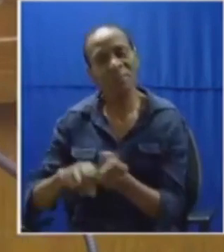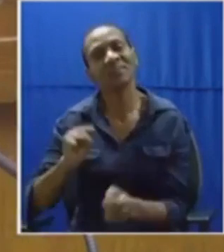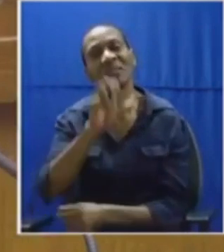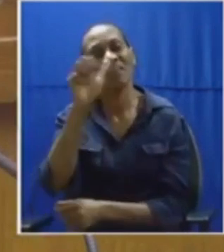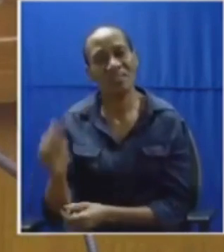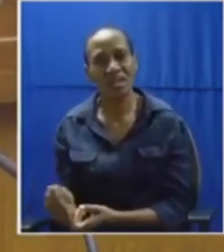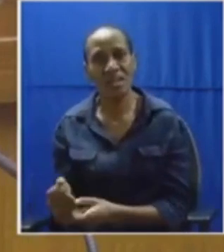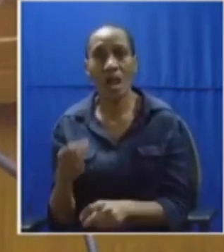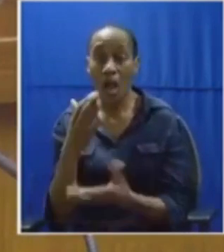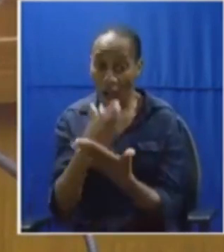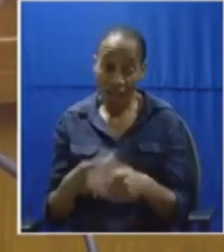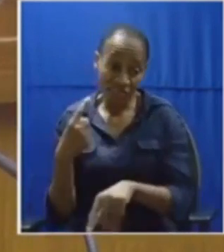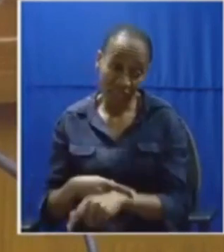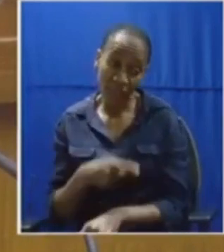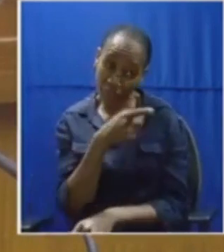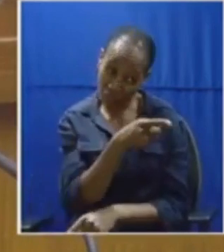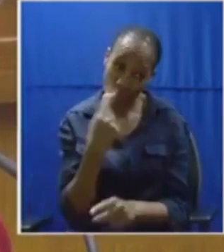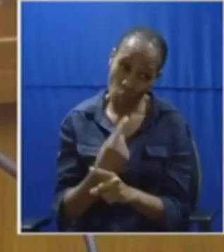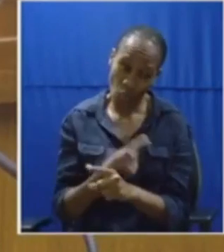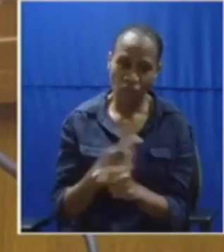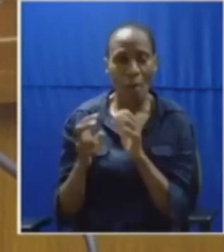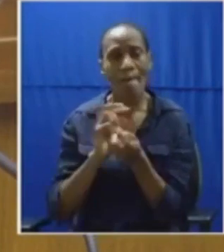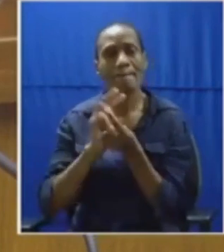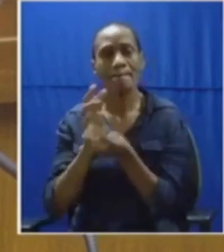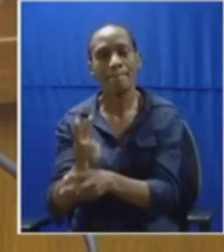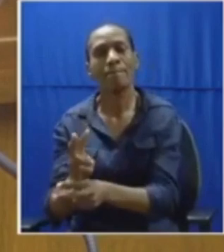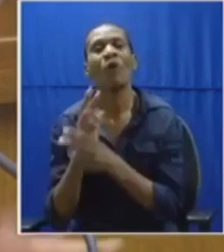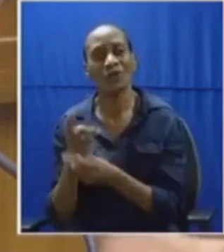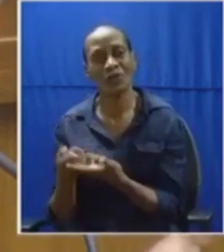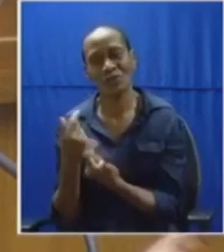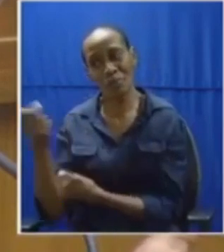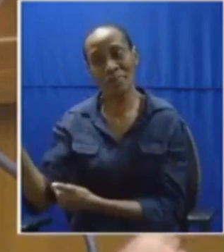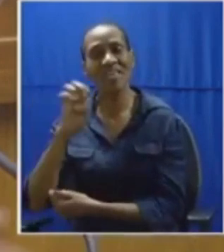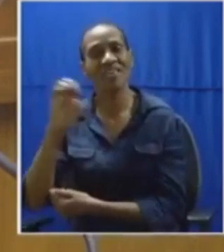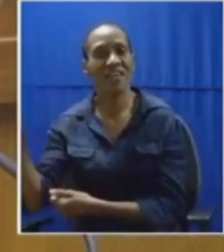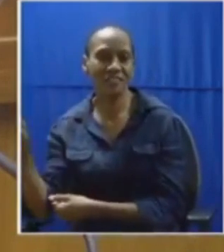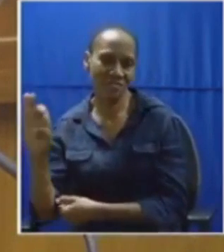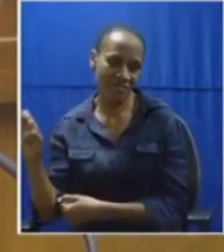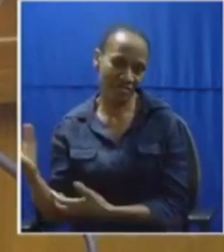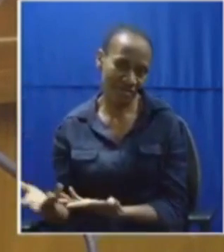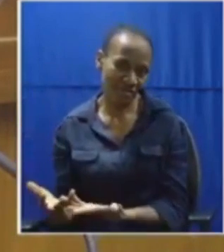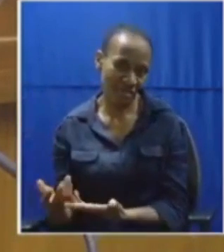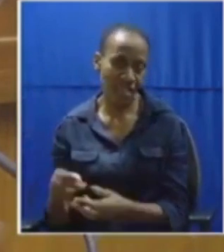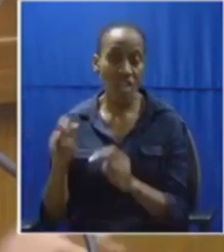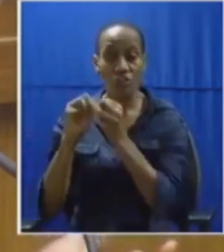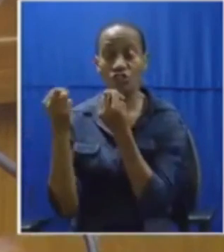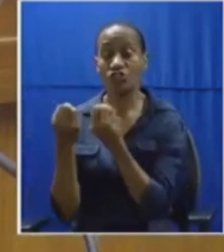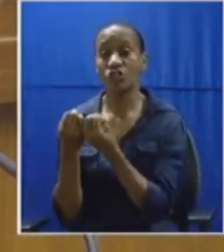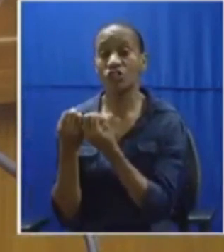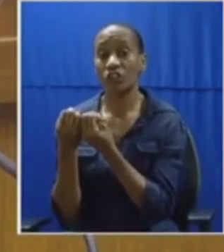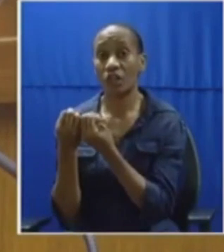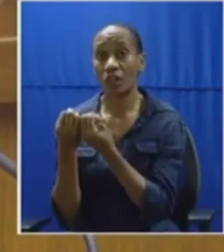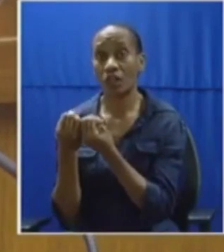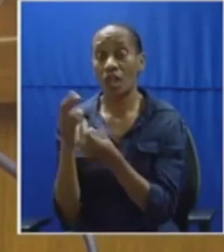half the time you have to borrow from the eff there was a commitment to nationalize south